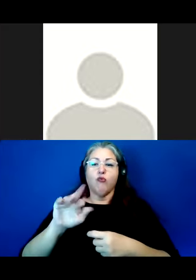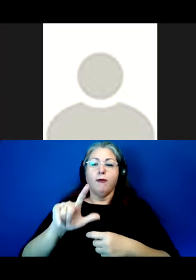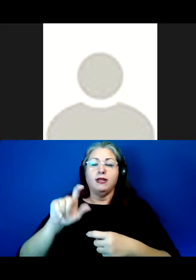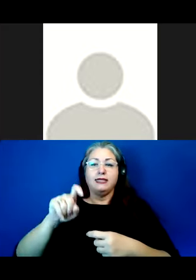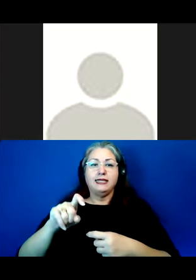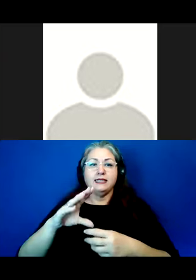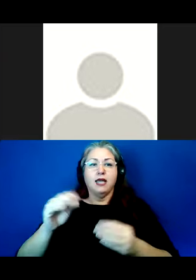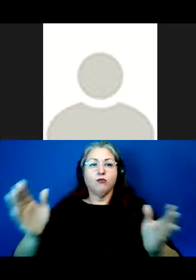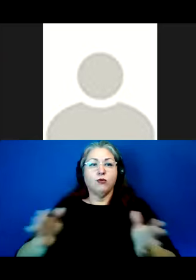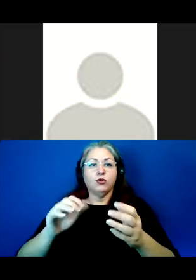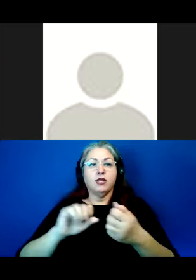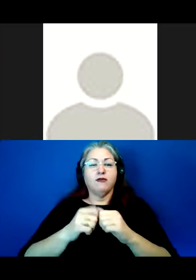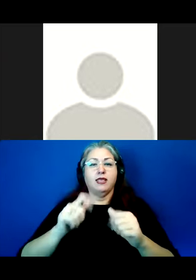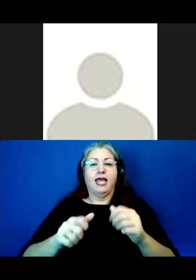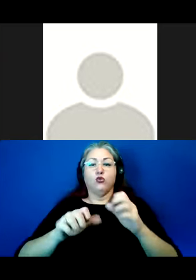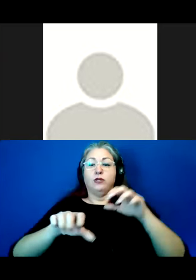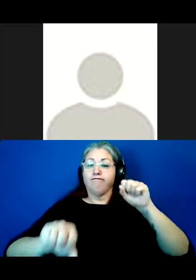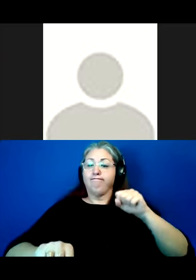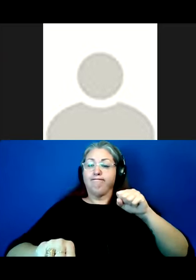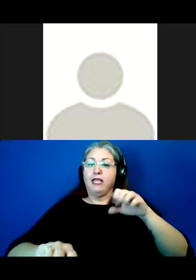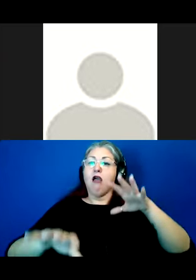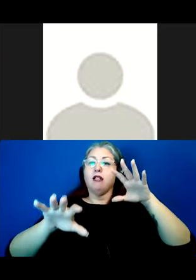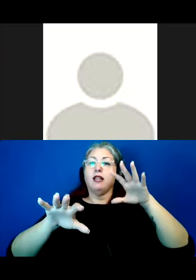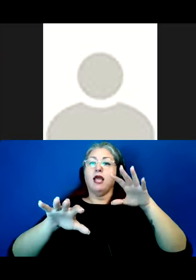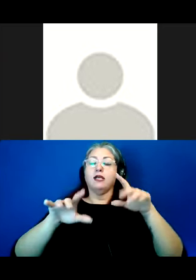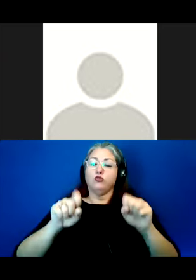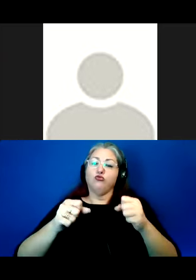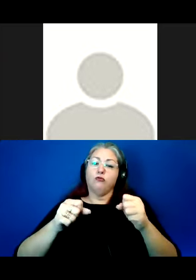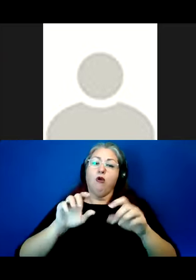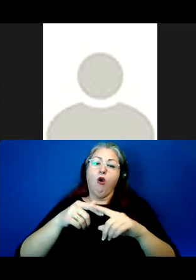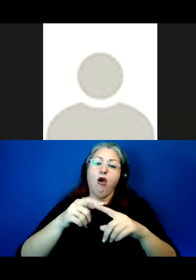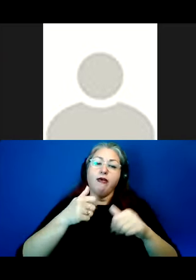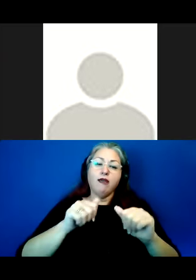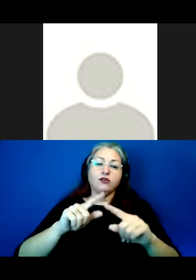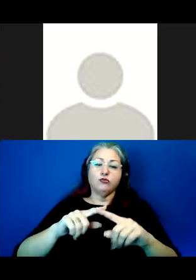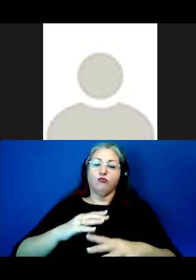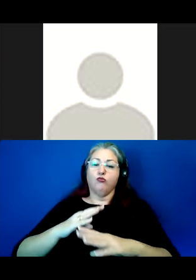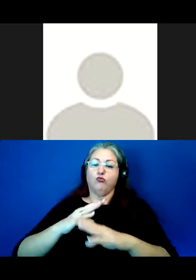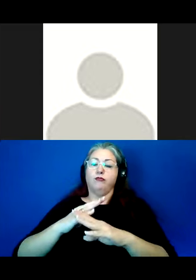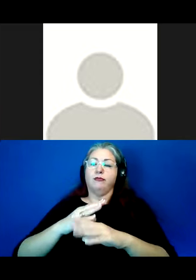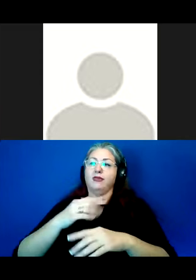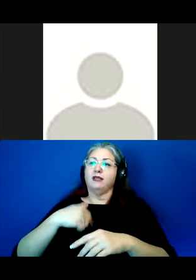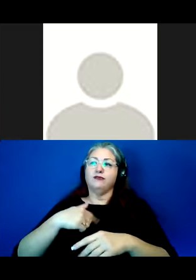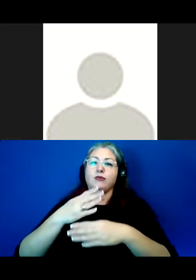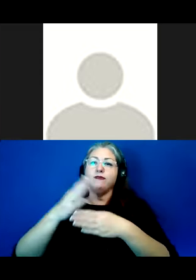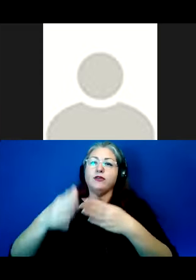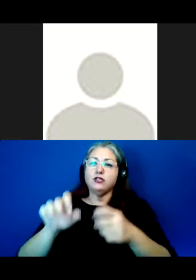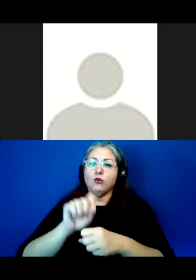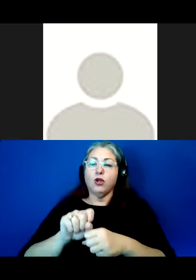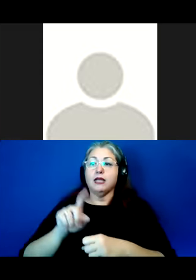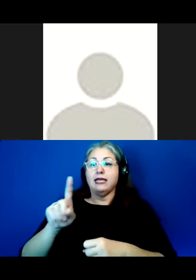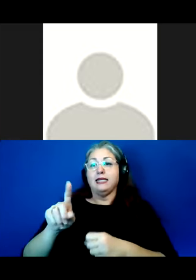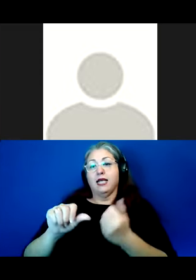that decolonize the structures that continue to impede our work. Dr. Wesley Leonard is an associate